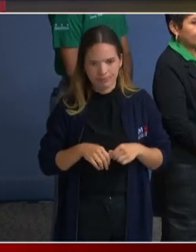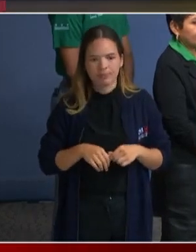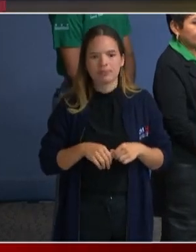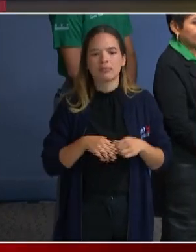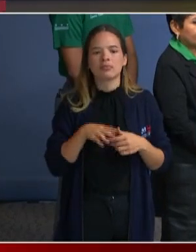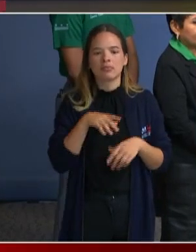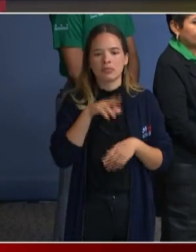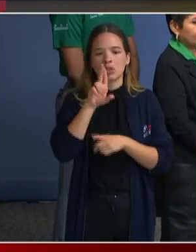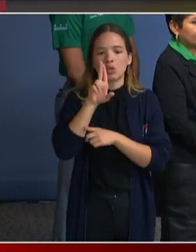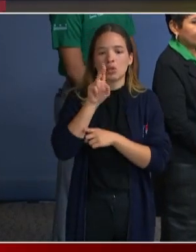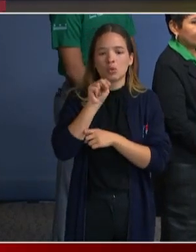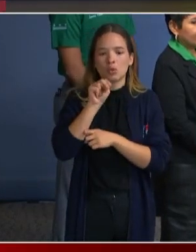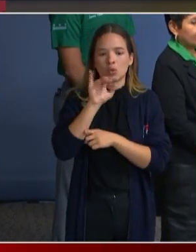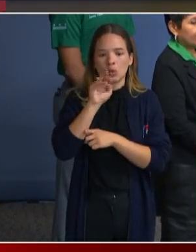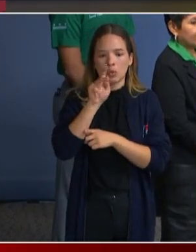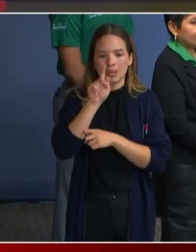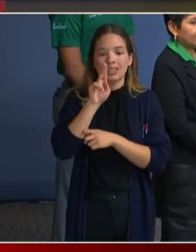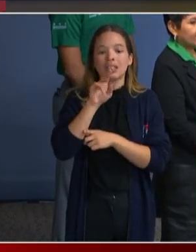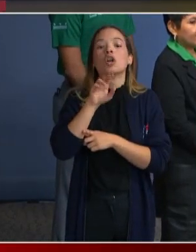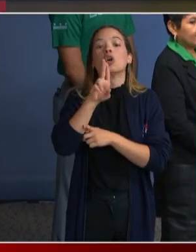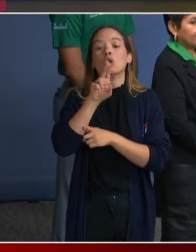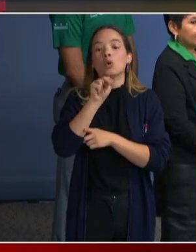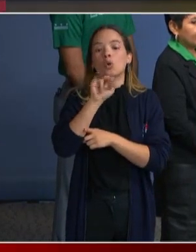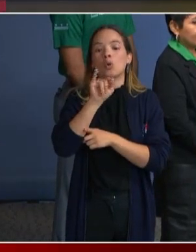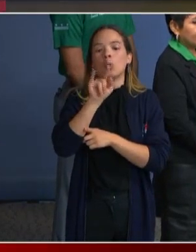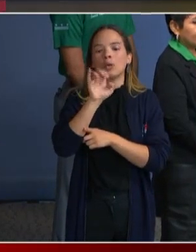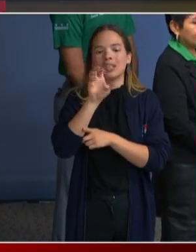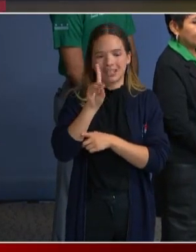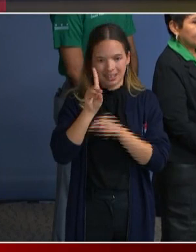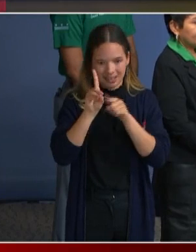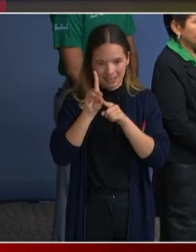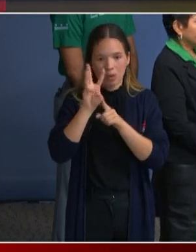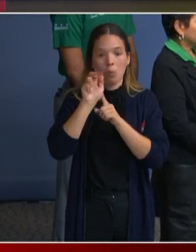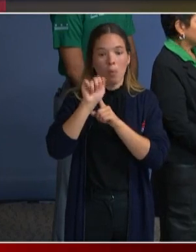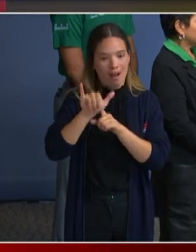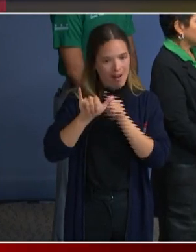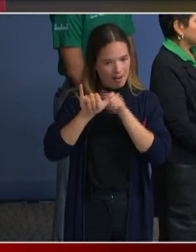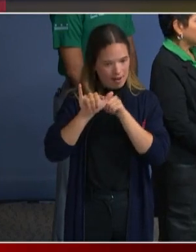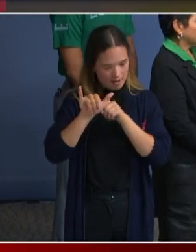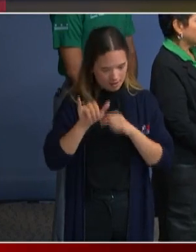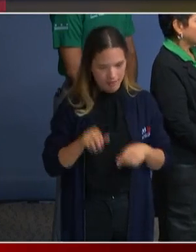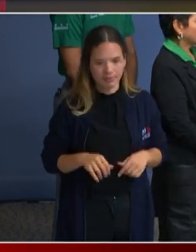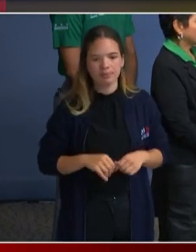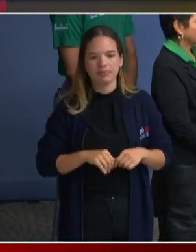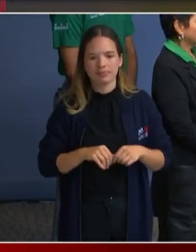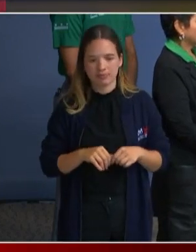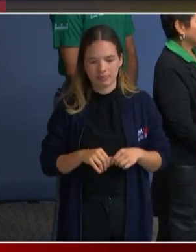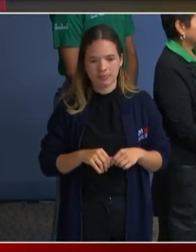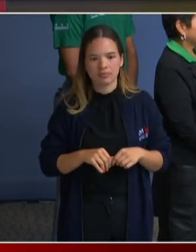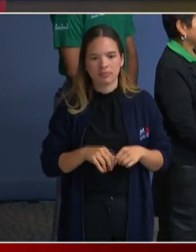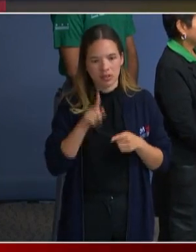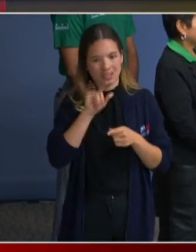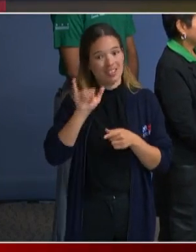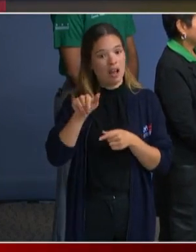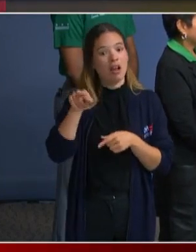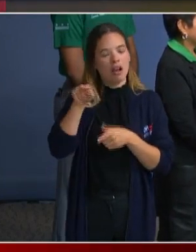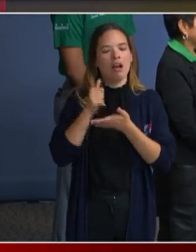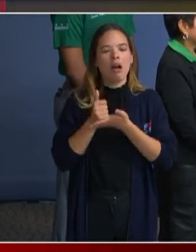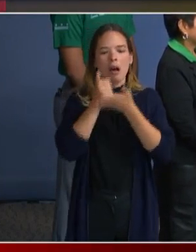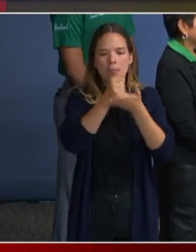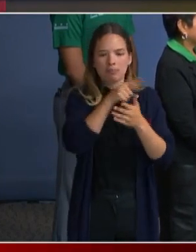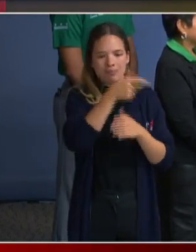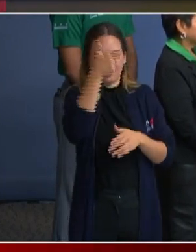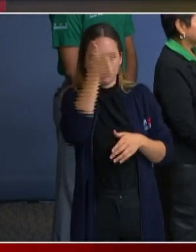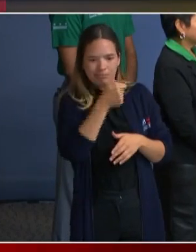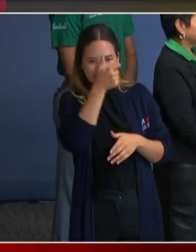the federal grant the FEMA emergency food and shelter program grant which I believe now is